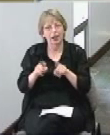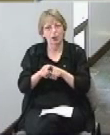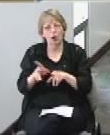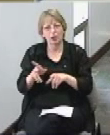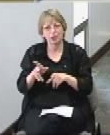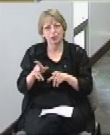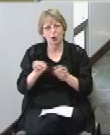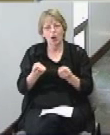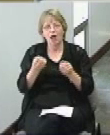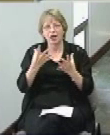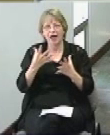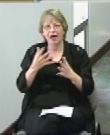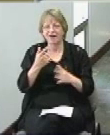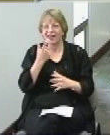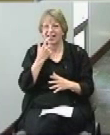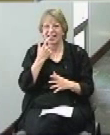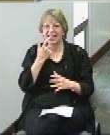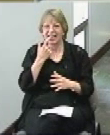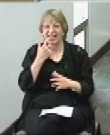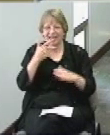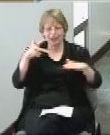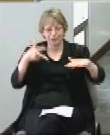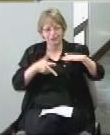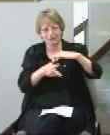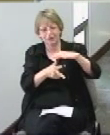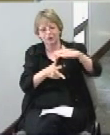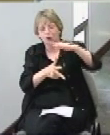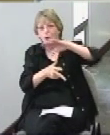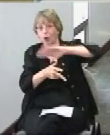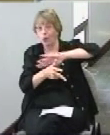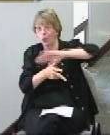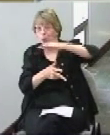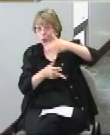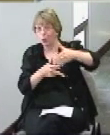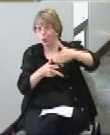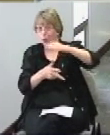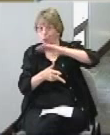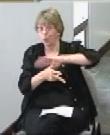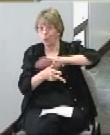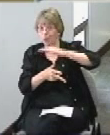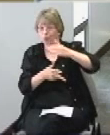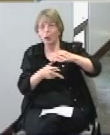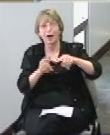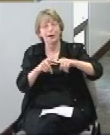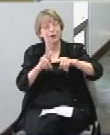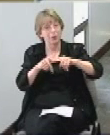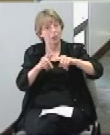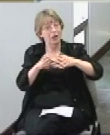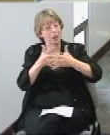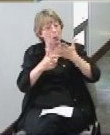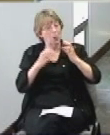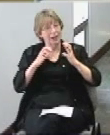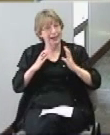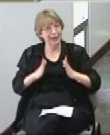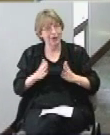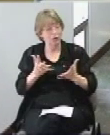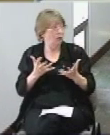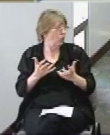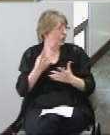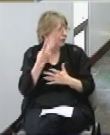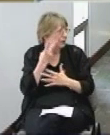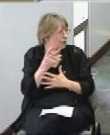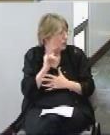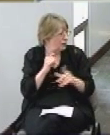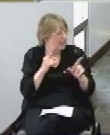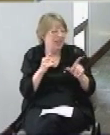garage doors many of which are movable depending on what the customer wants so you can see those